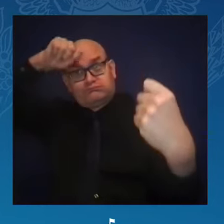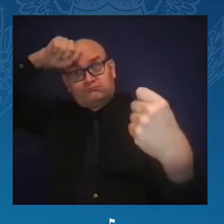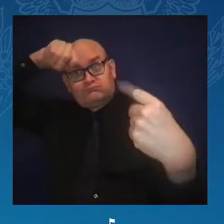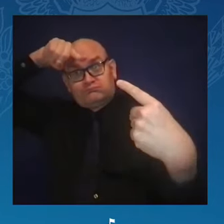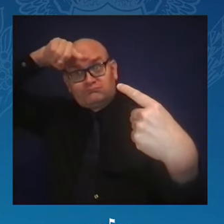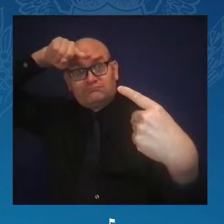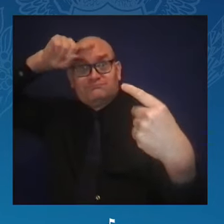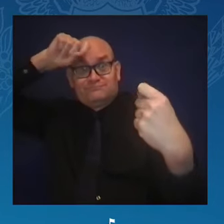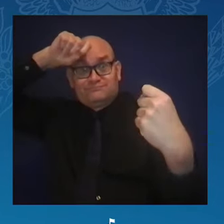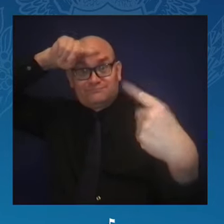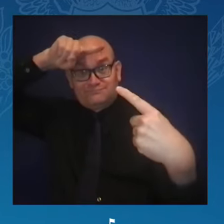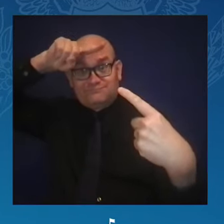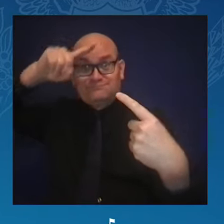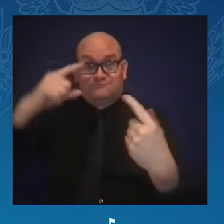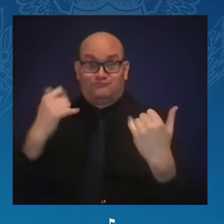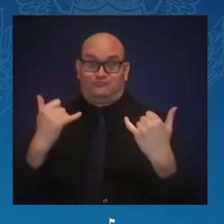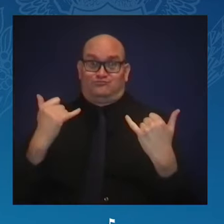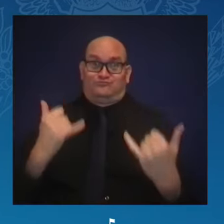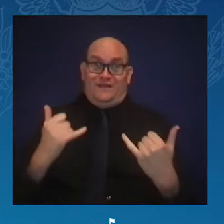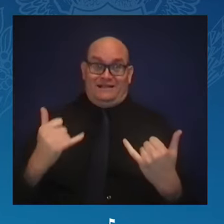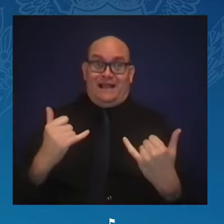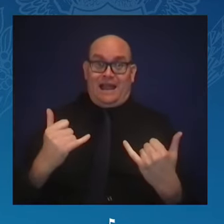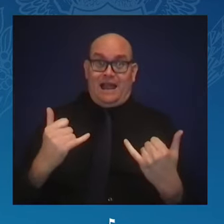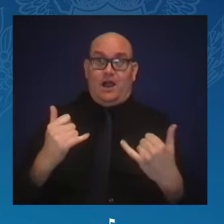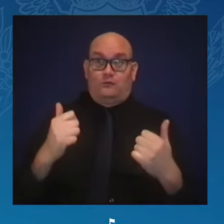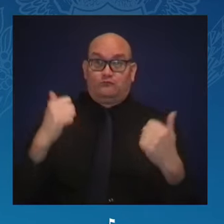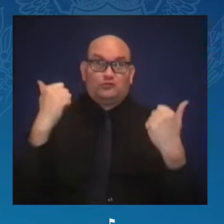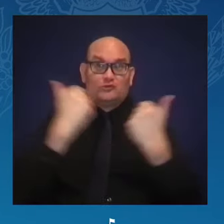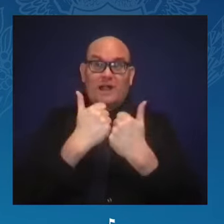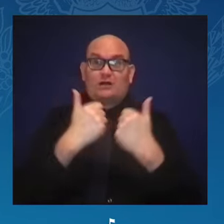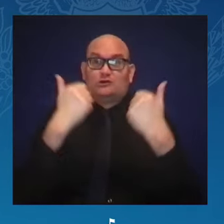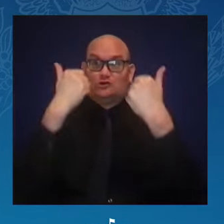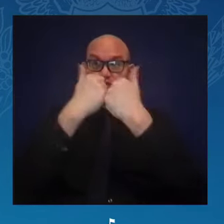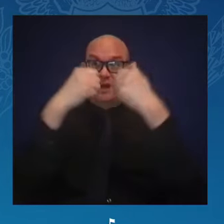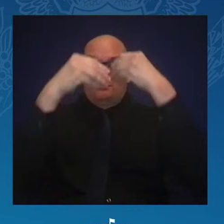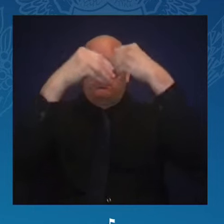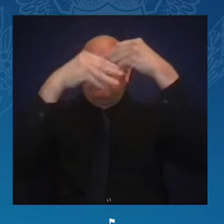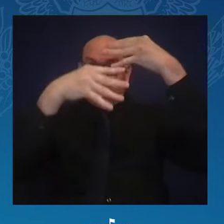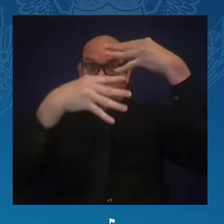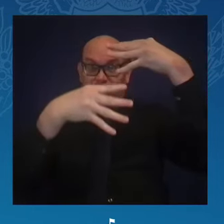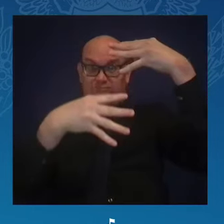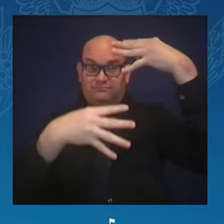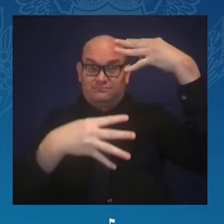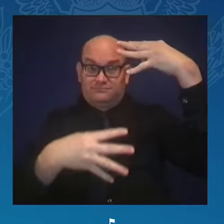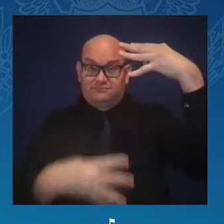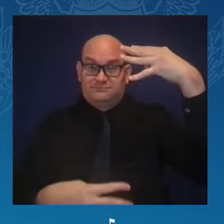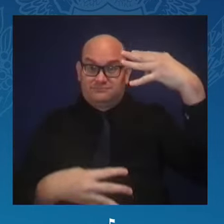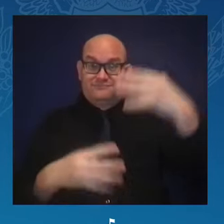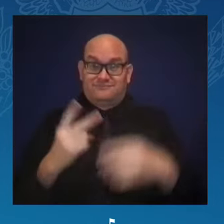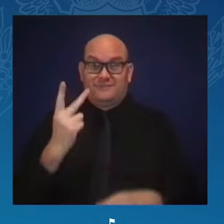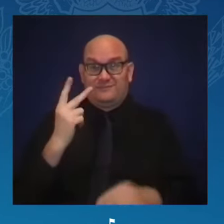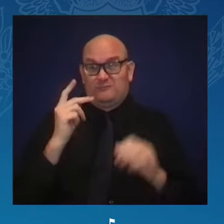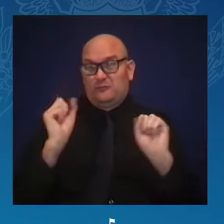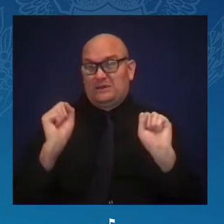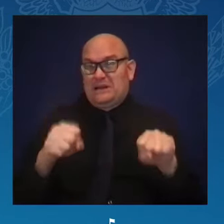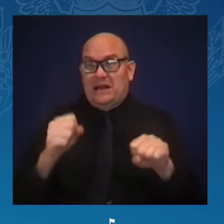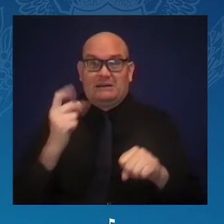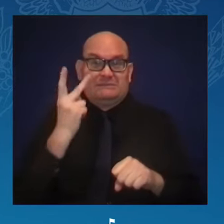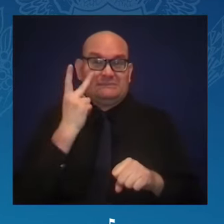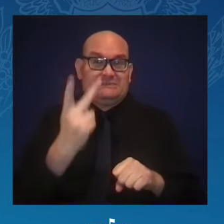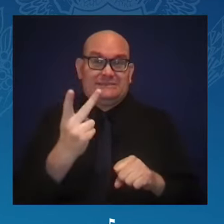challenges we face. We can see, right now in our country,